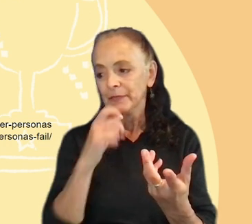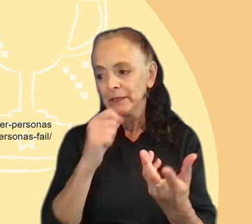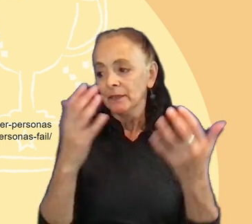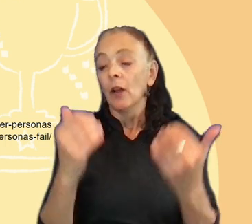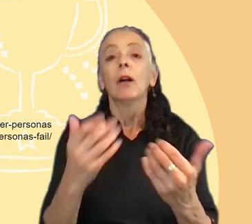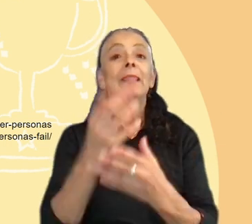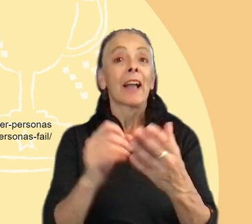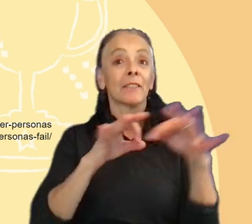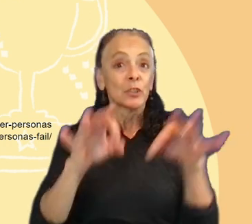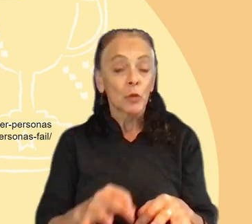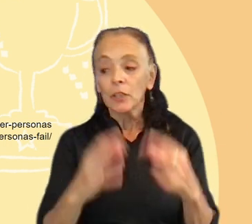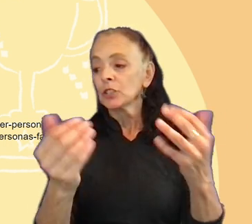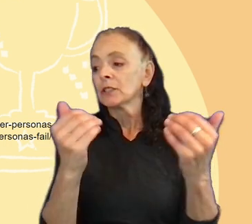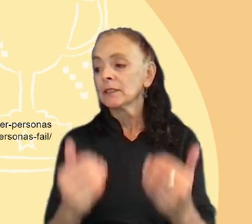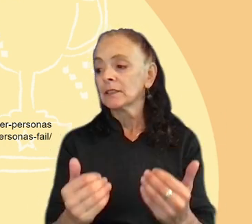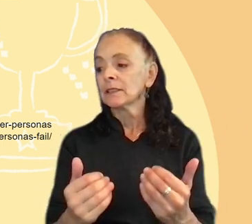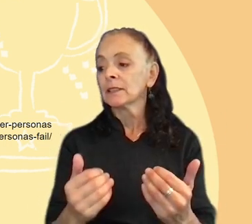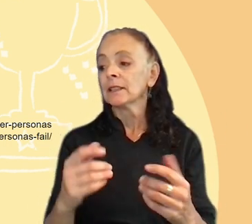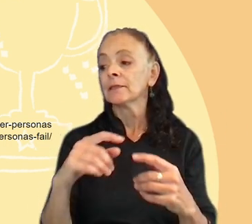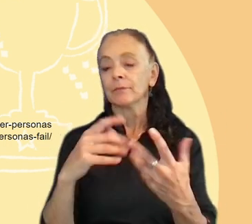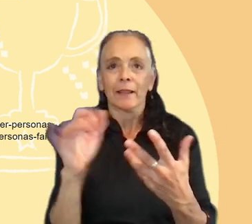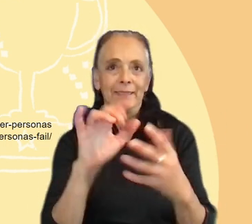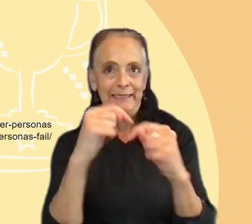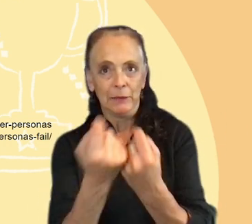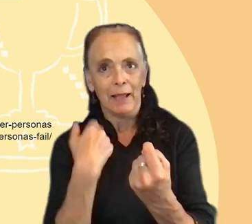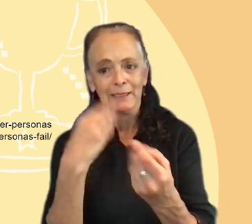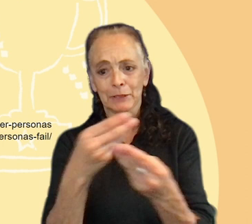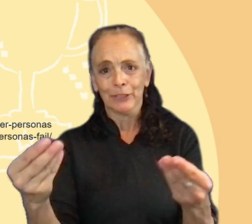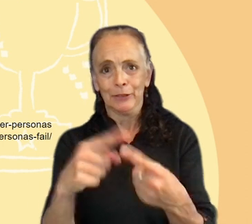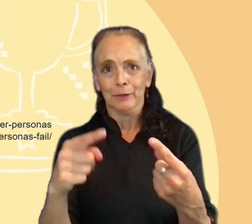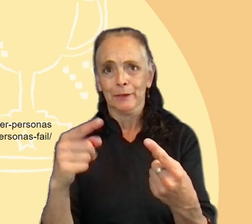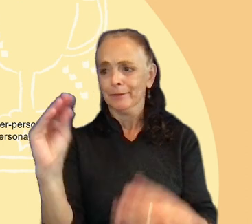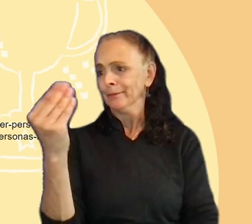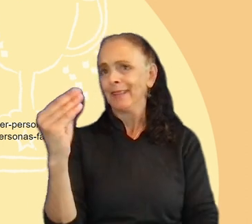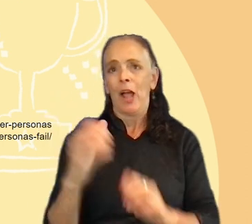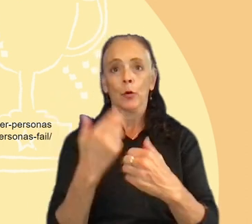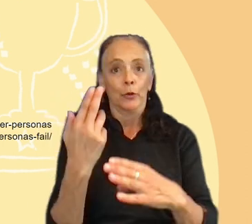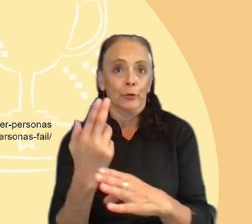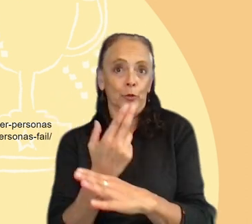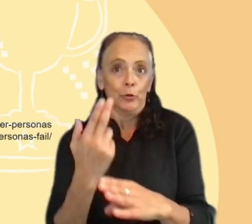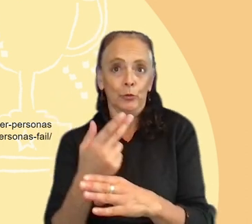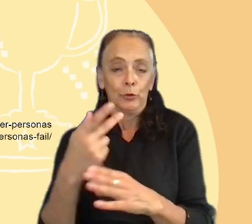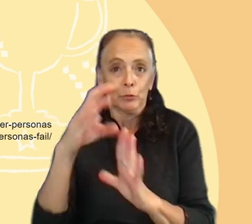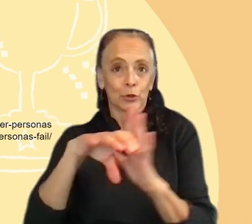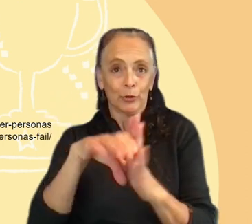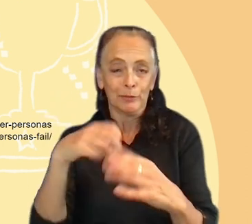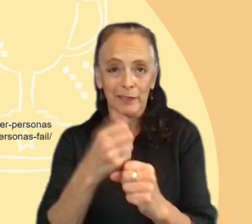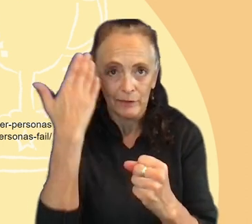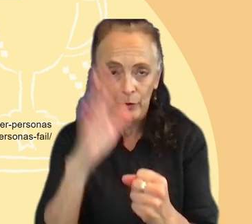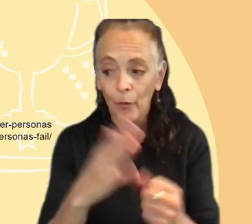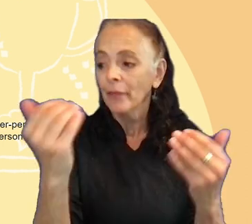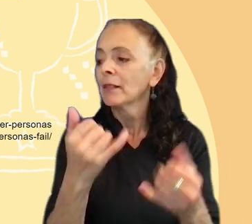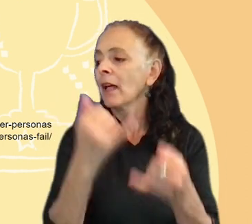created. The team has all the material, but they don't know how to use personas to make decisions or to discuss. And the last